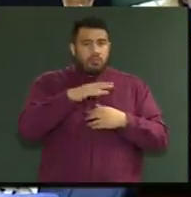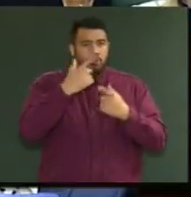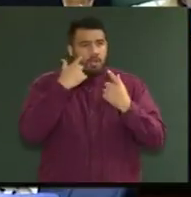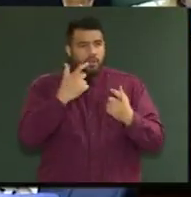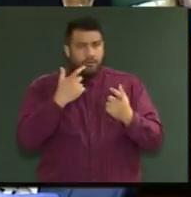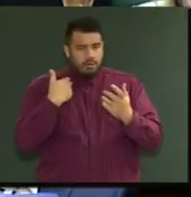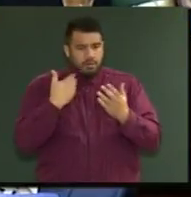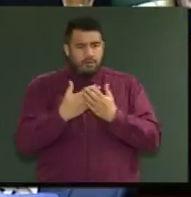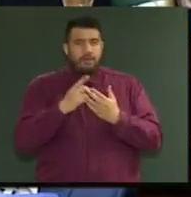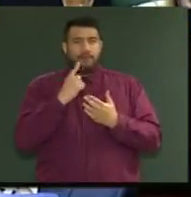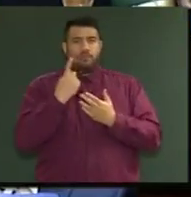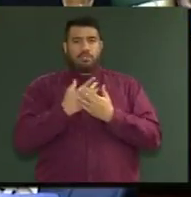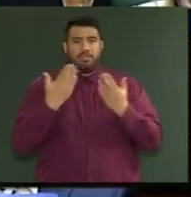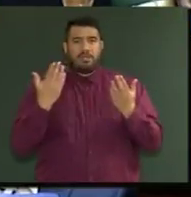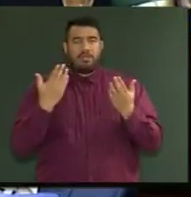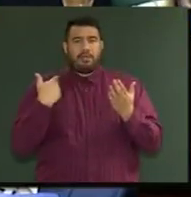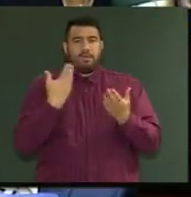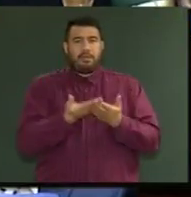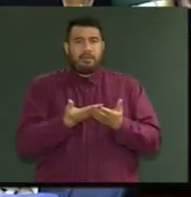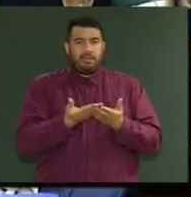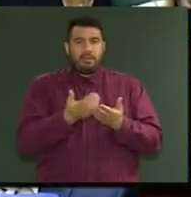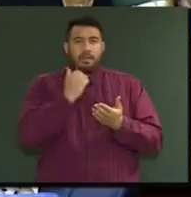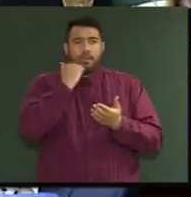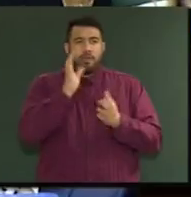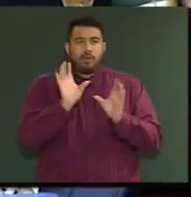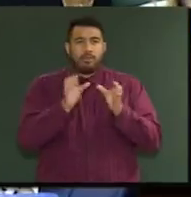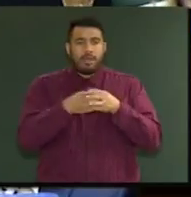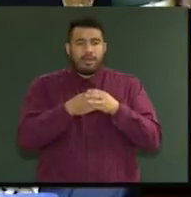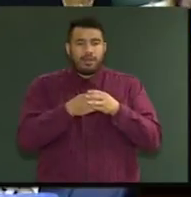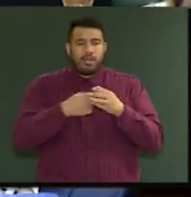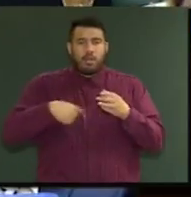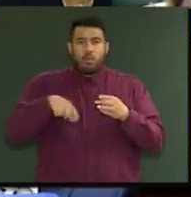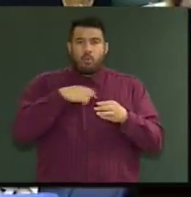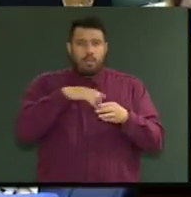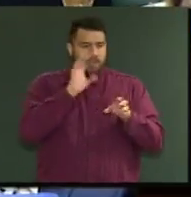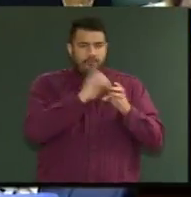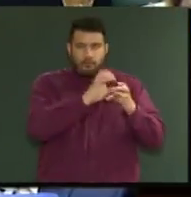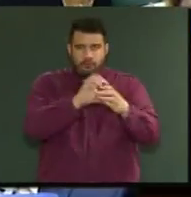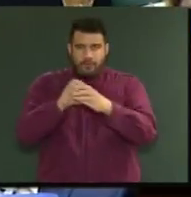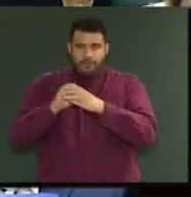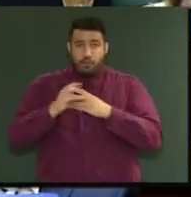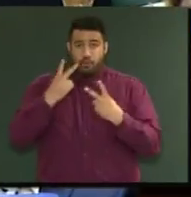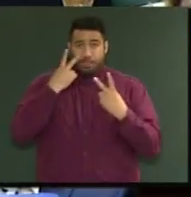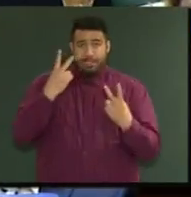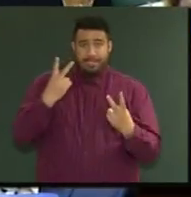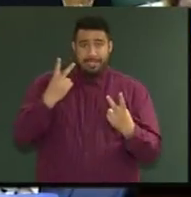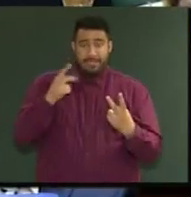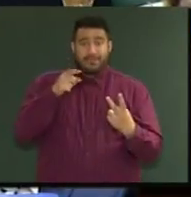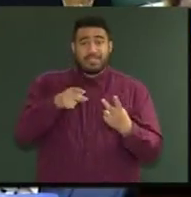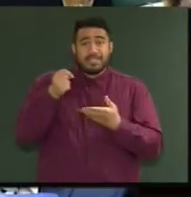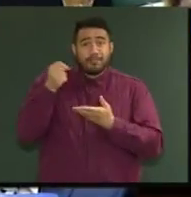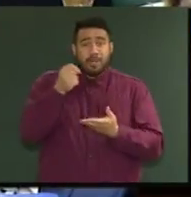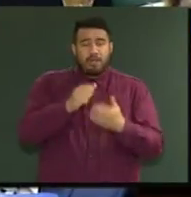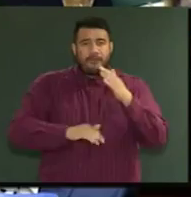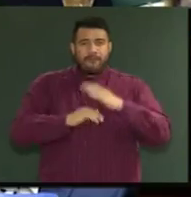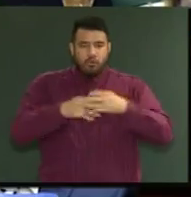and the Māori Party, by the sounds of it, had our sticky fingers all over this budget because its focus has been on